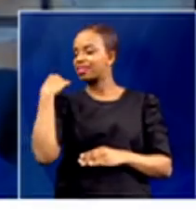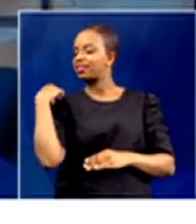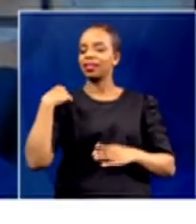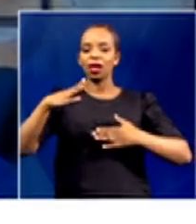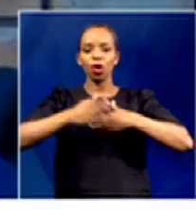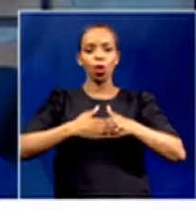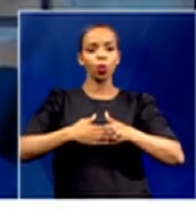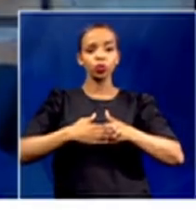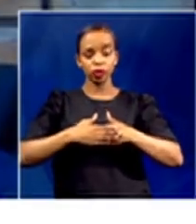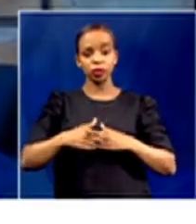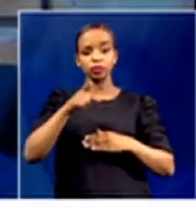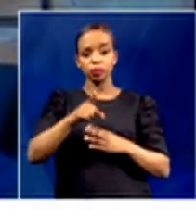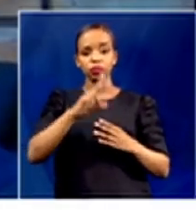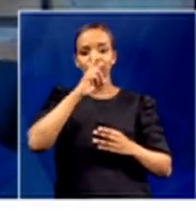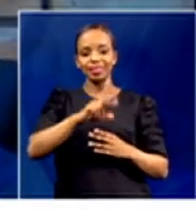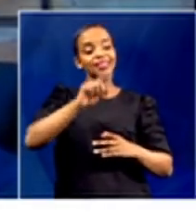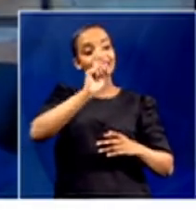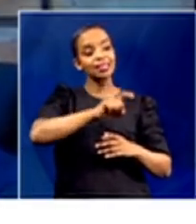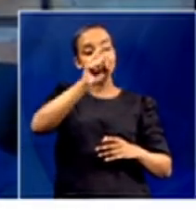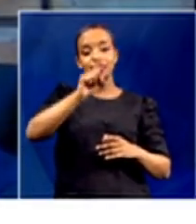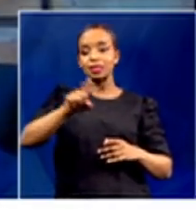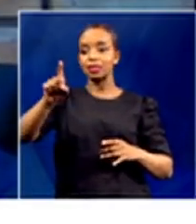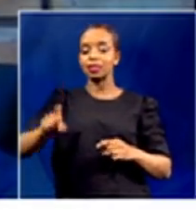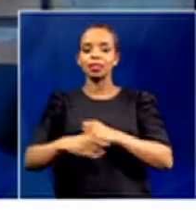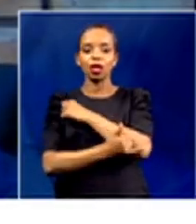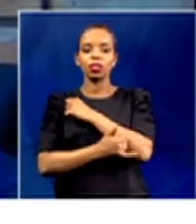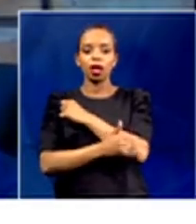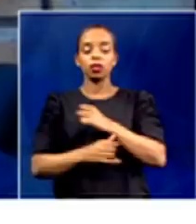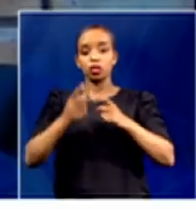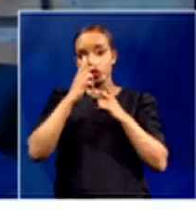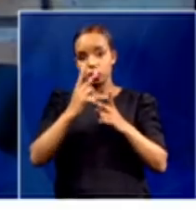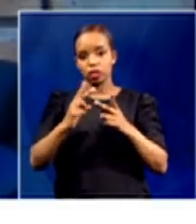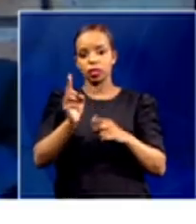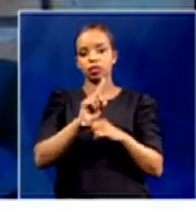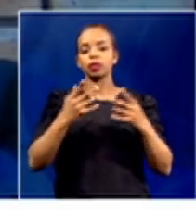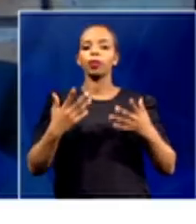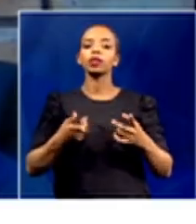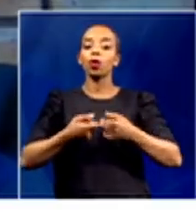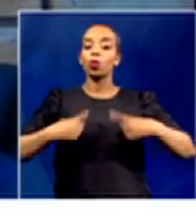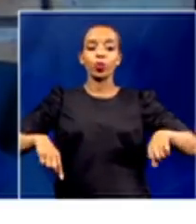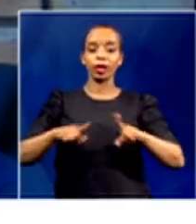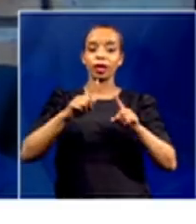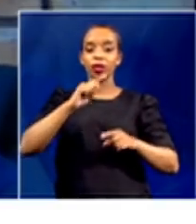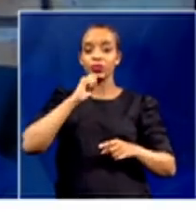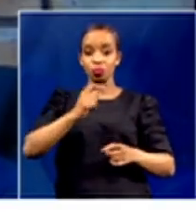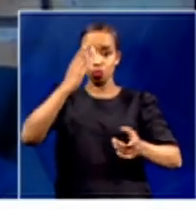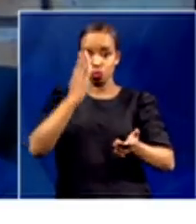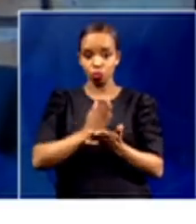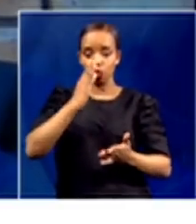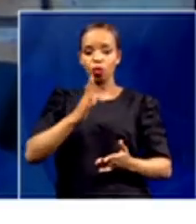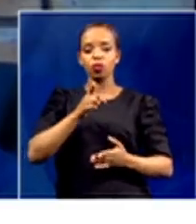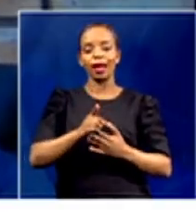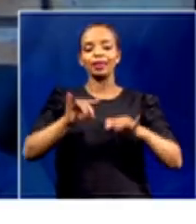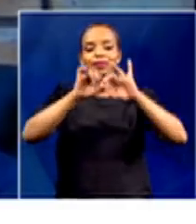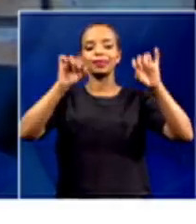the rest of the country and you will see that actually we are not really ensuring that the system is working.